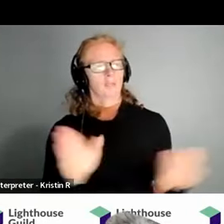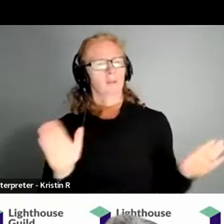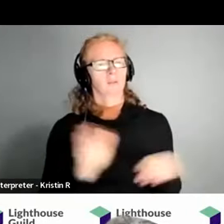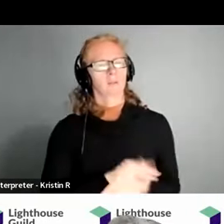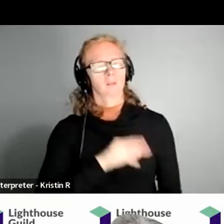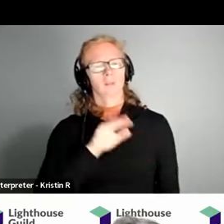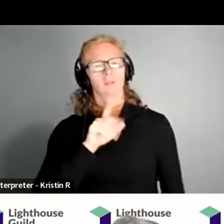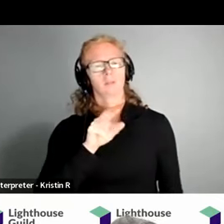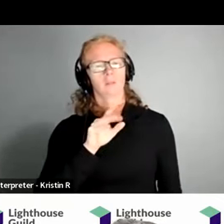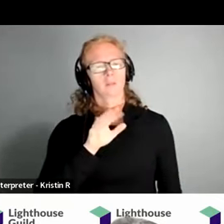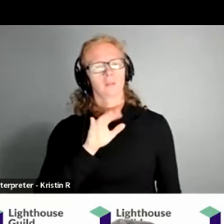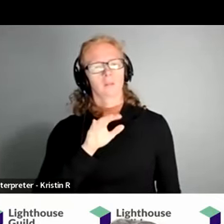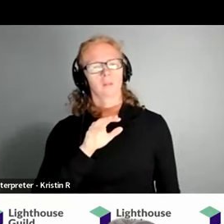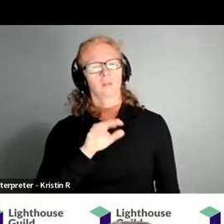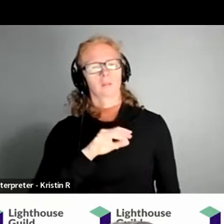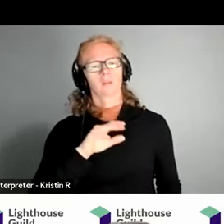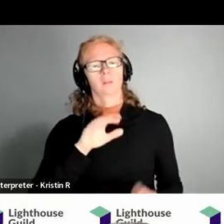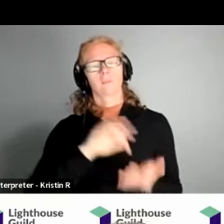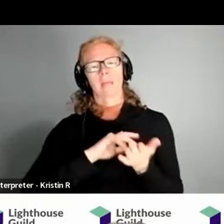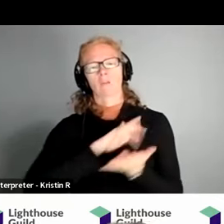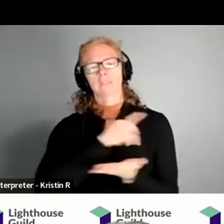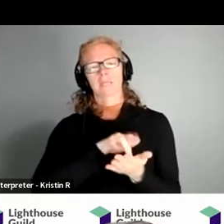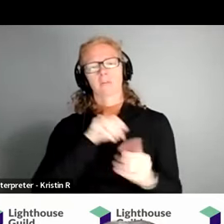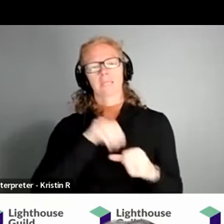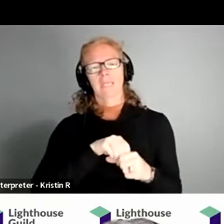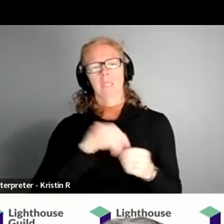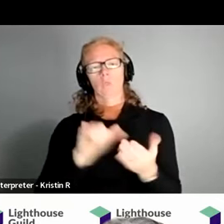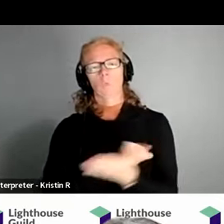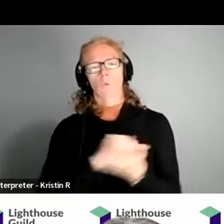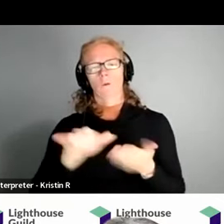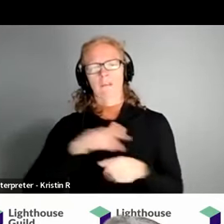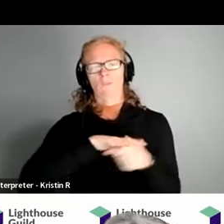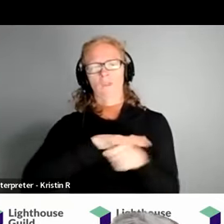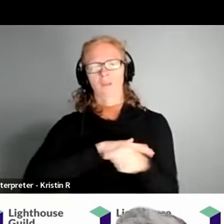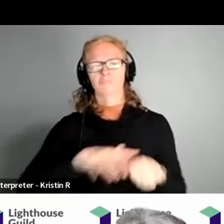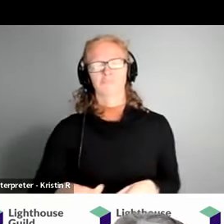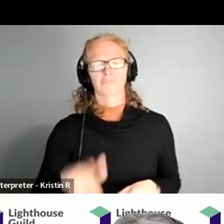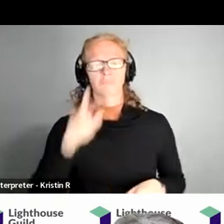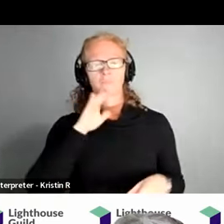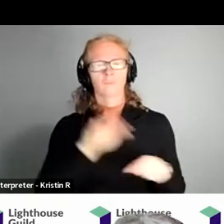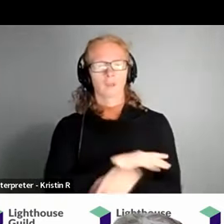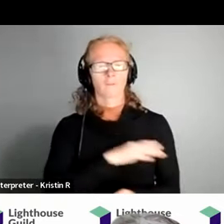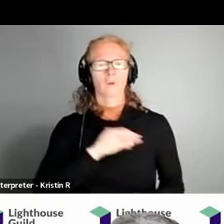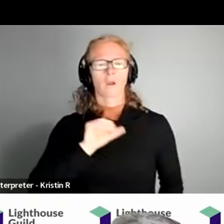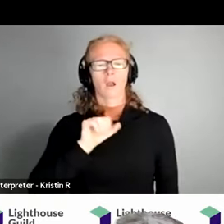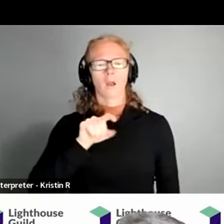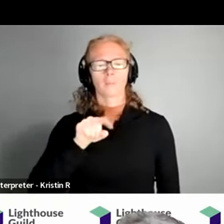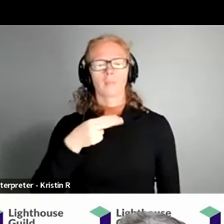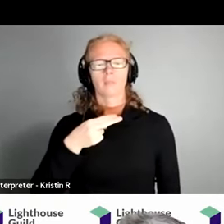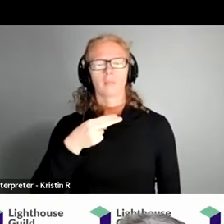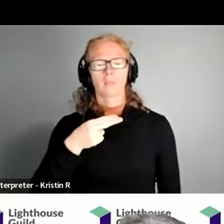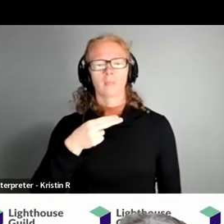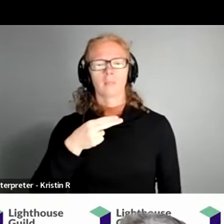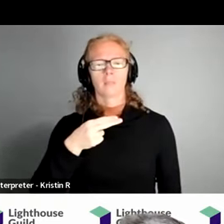met to the wonderful medical centers in the new york city area that cover ophthalmology and there are